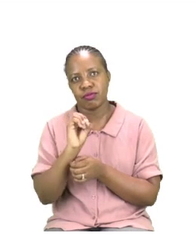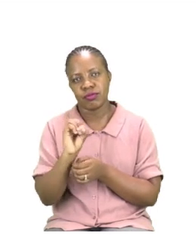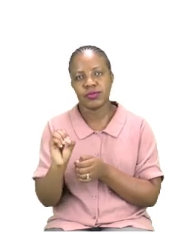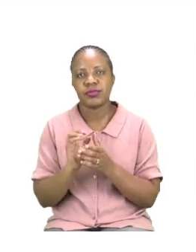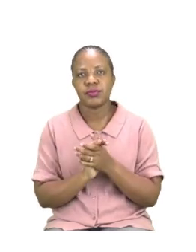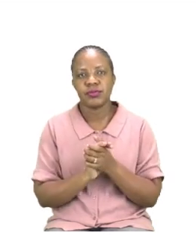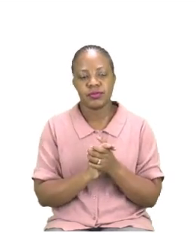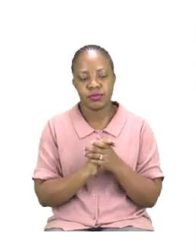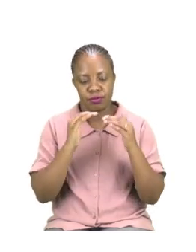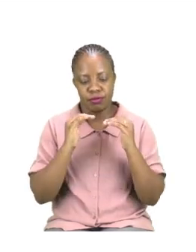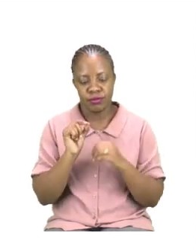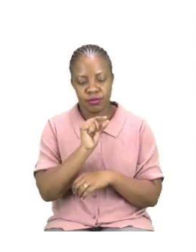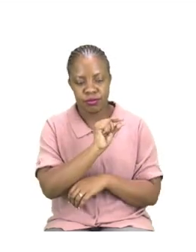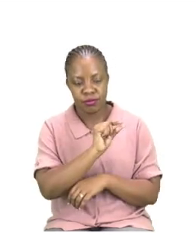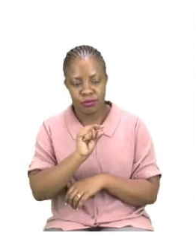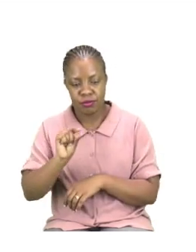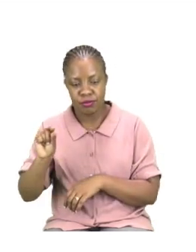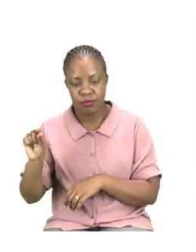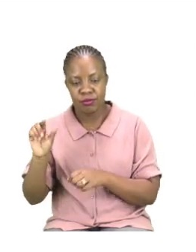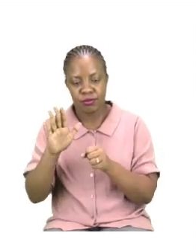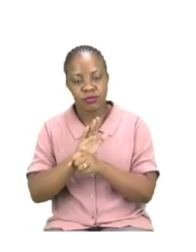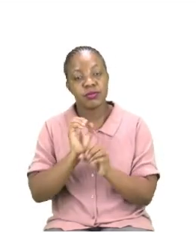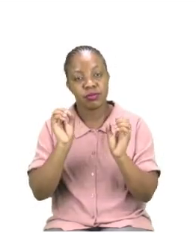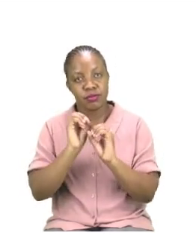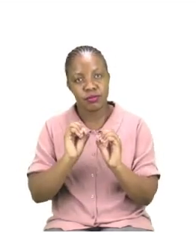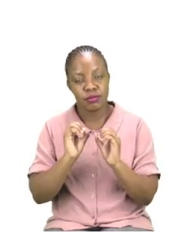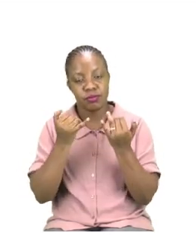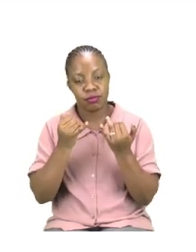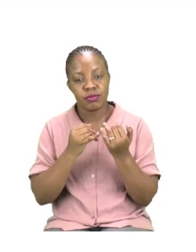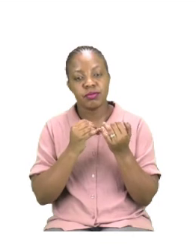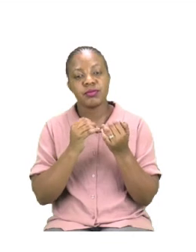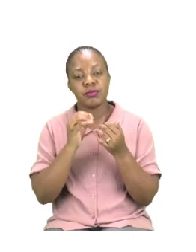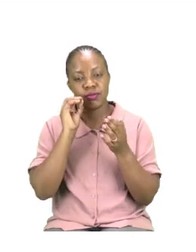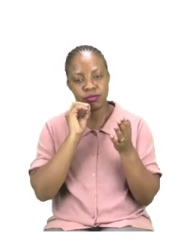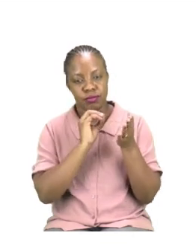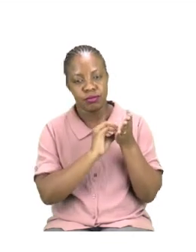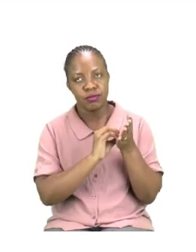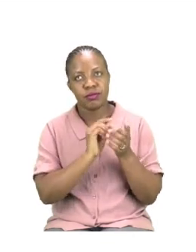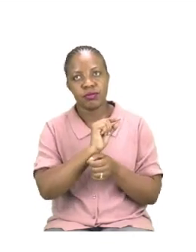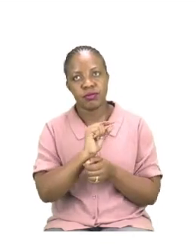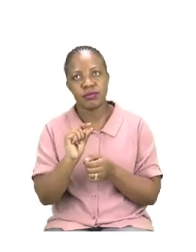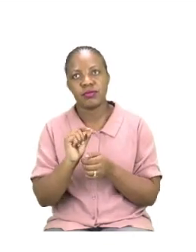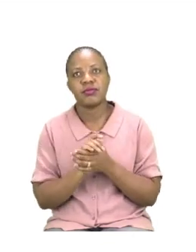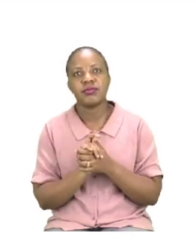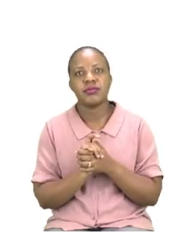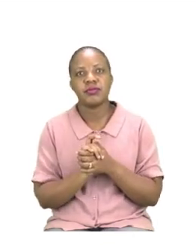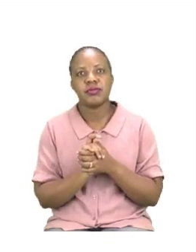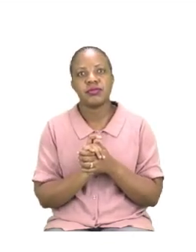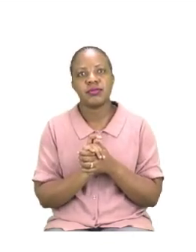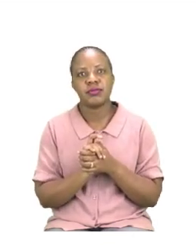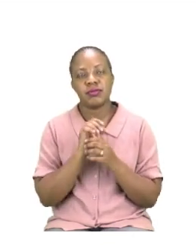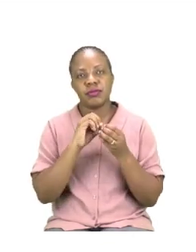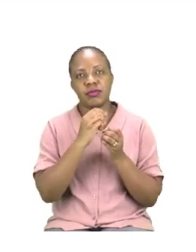sentences. It says, let's read, the dash comes out at